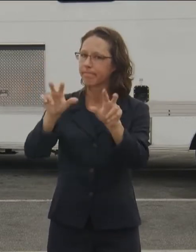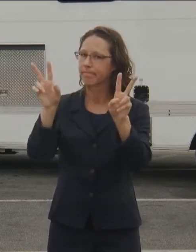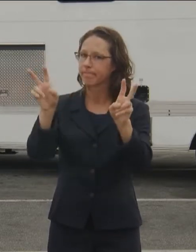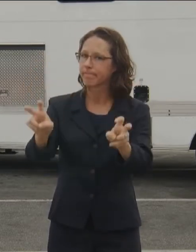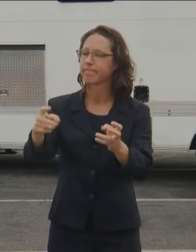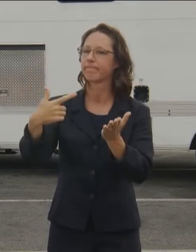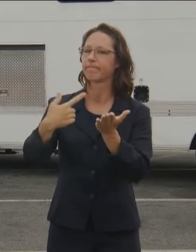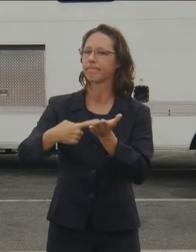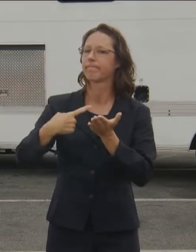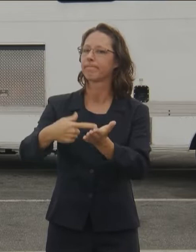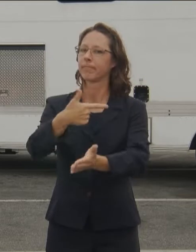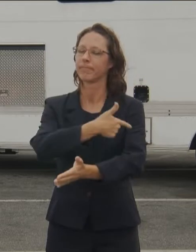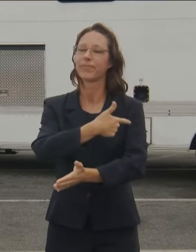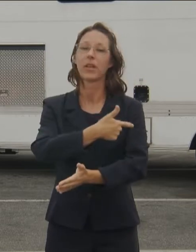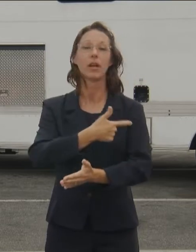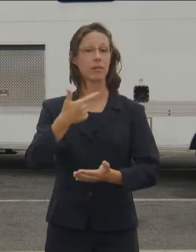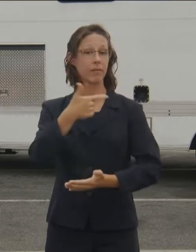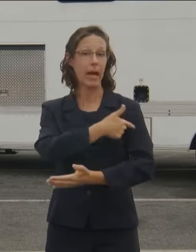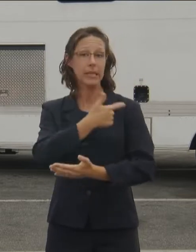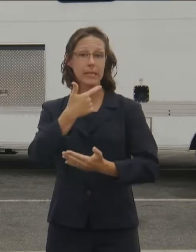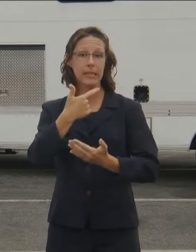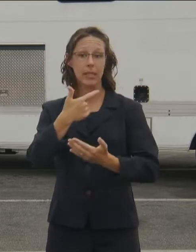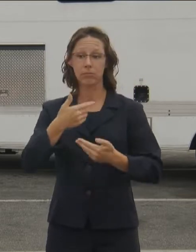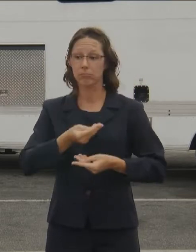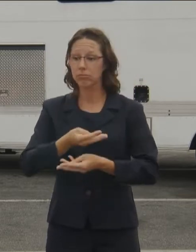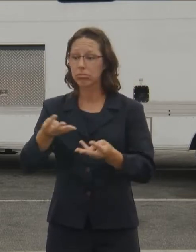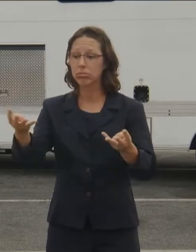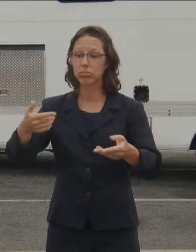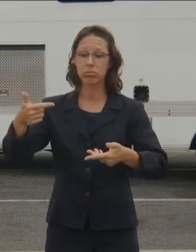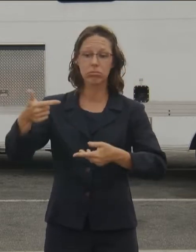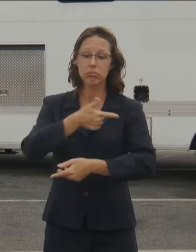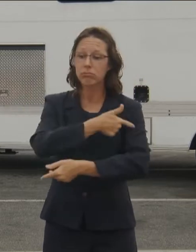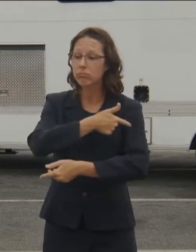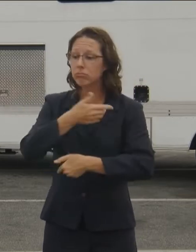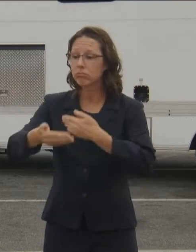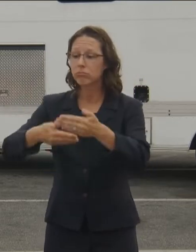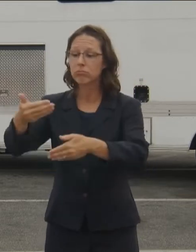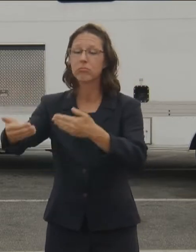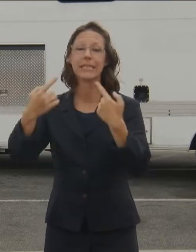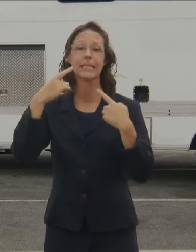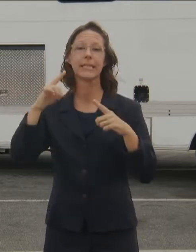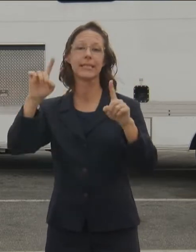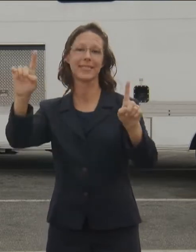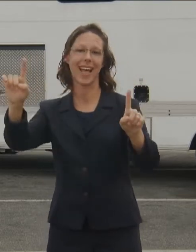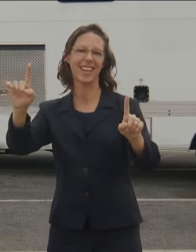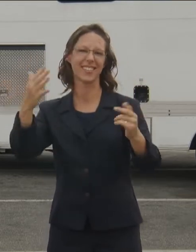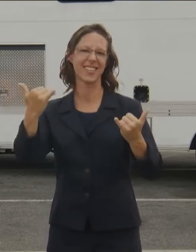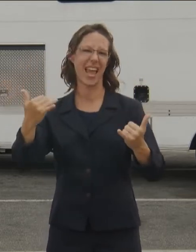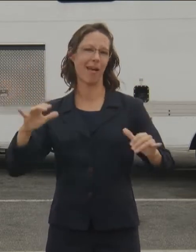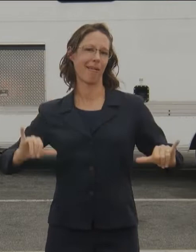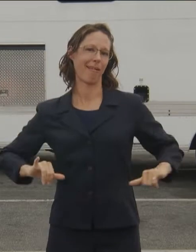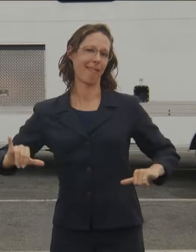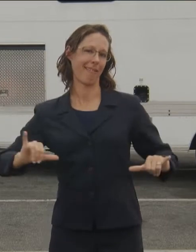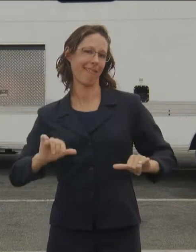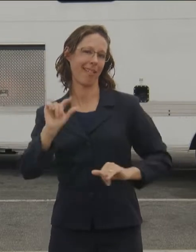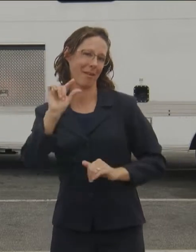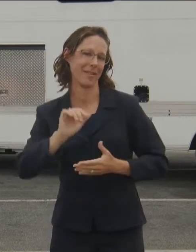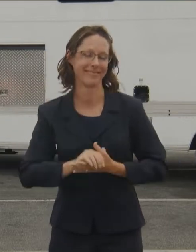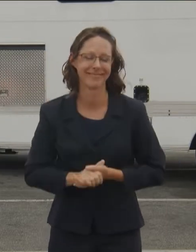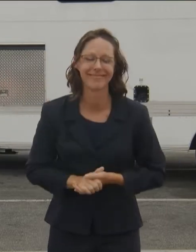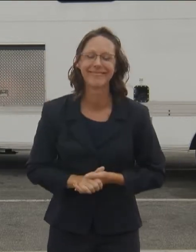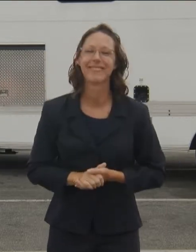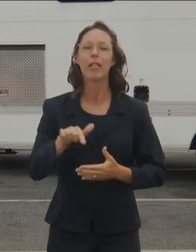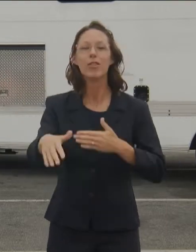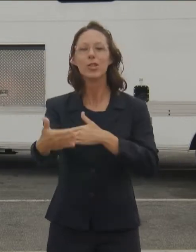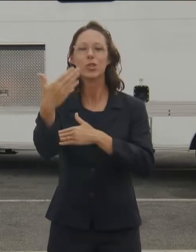of success rolling out the vaccines, and if you'll indulge me here, I'd just like to brag a little bit. According to